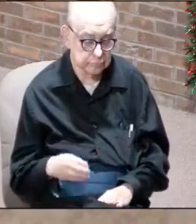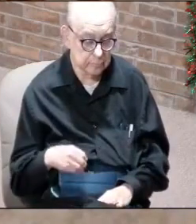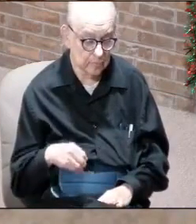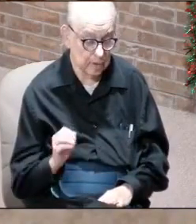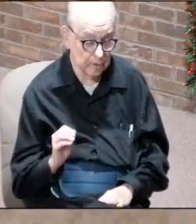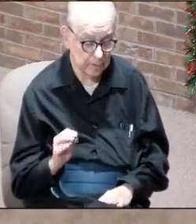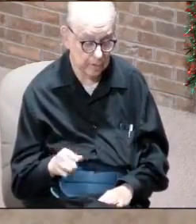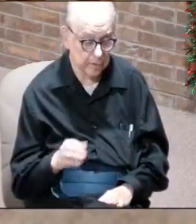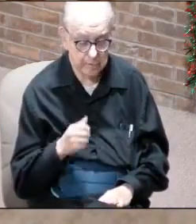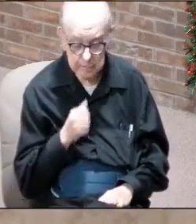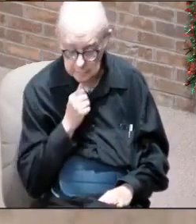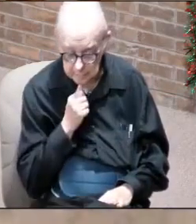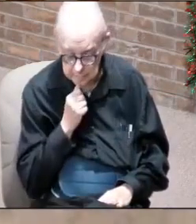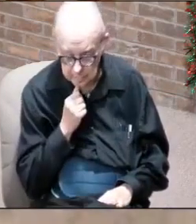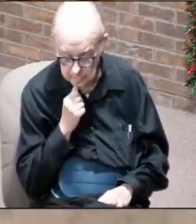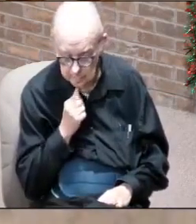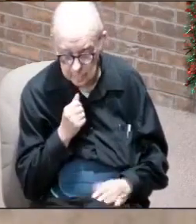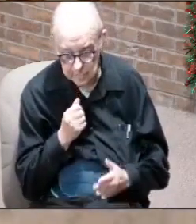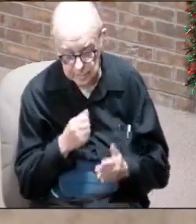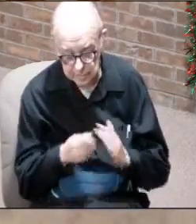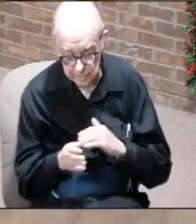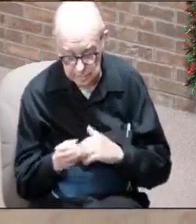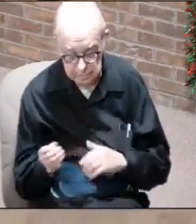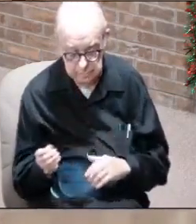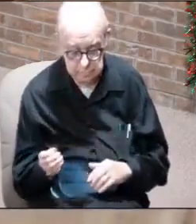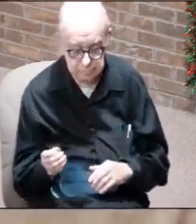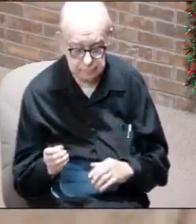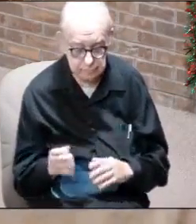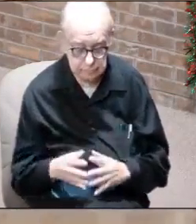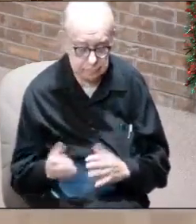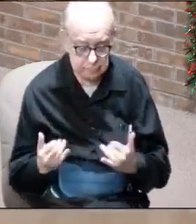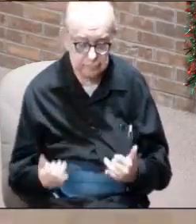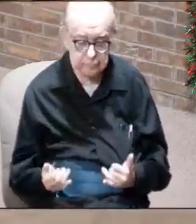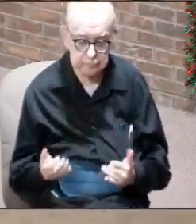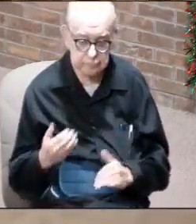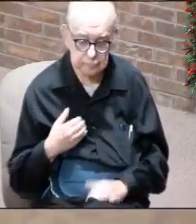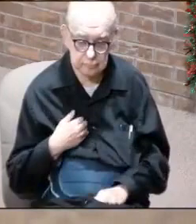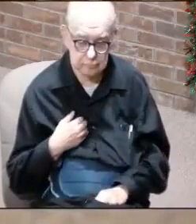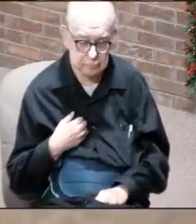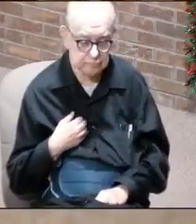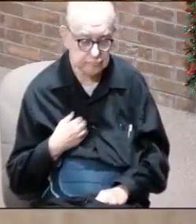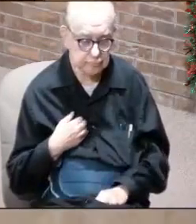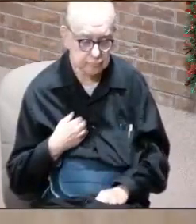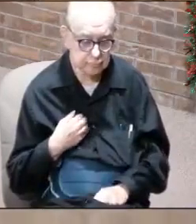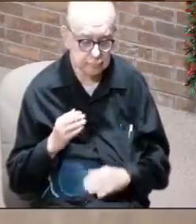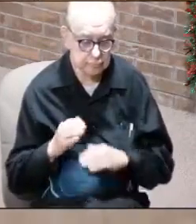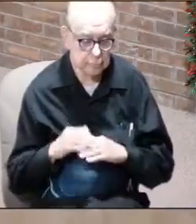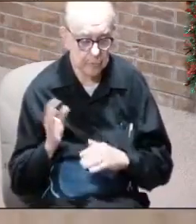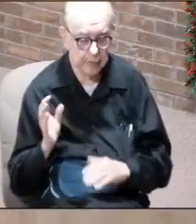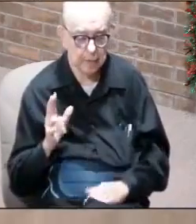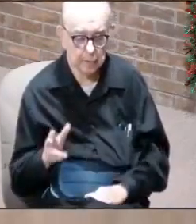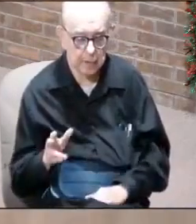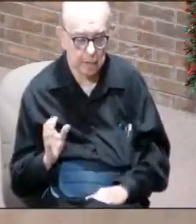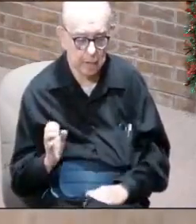or they'll steal them. In America today, right now, there's over 300,000,